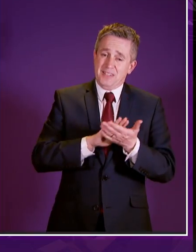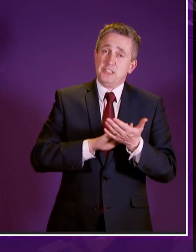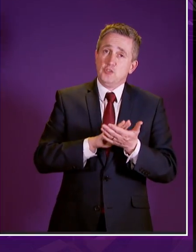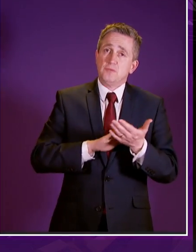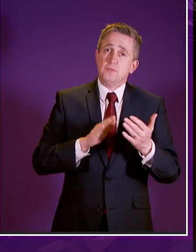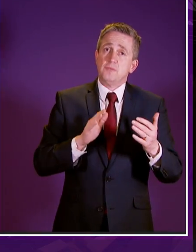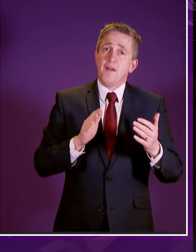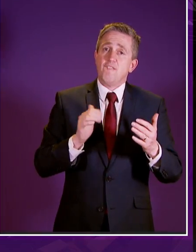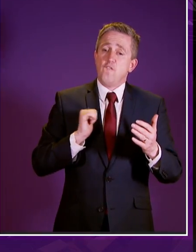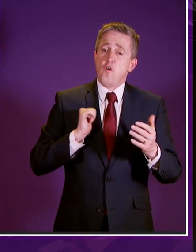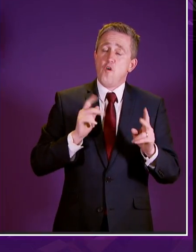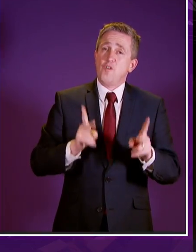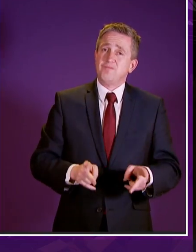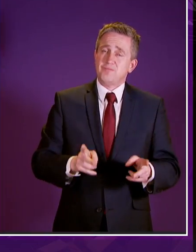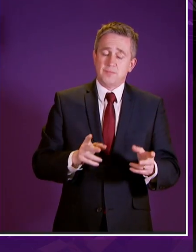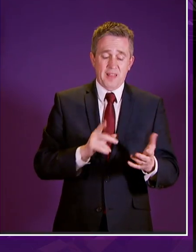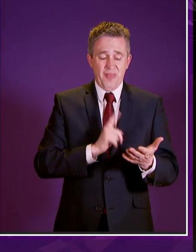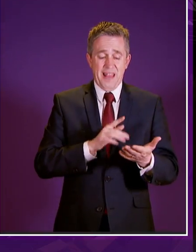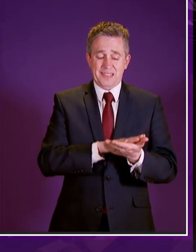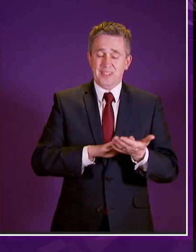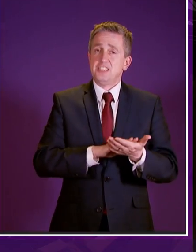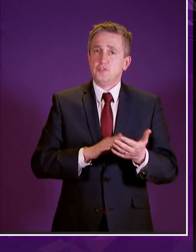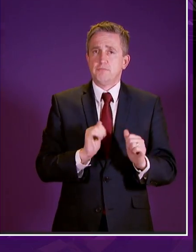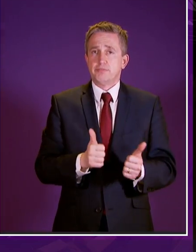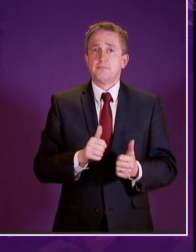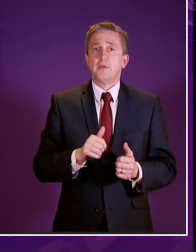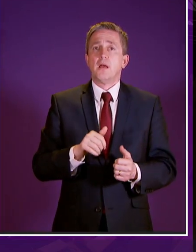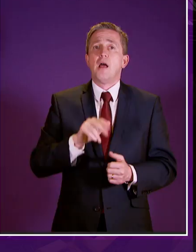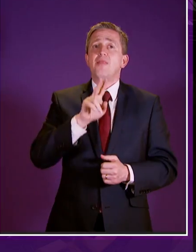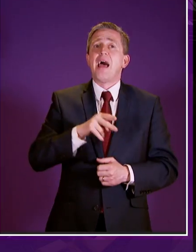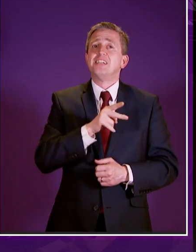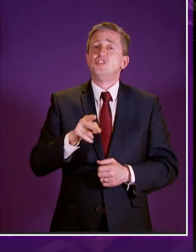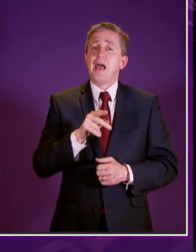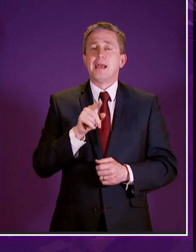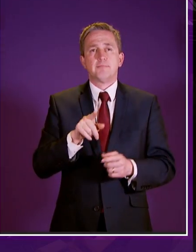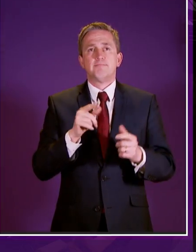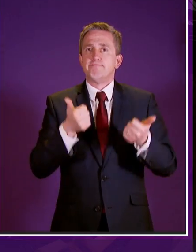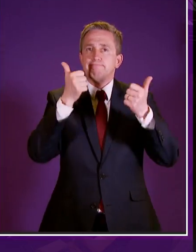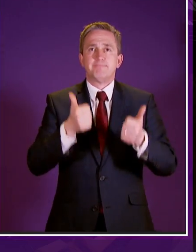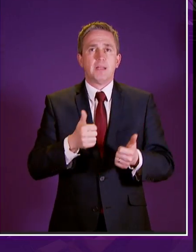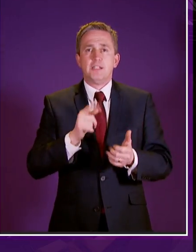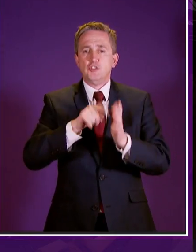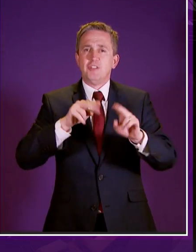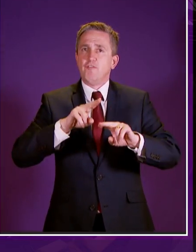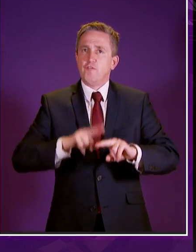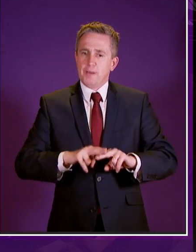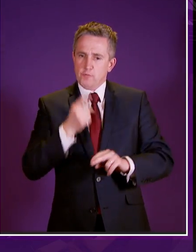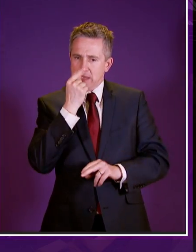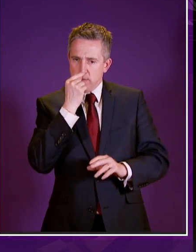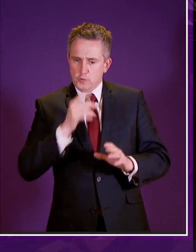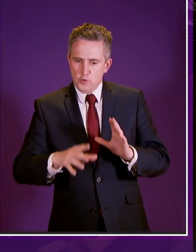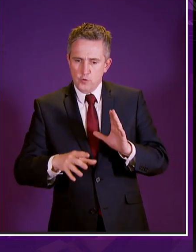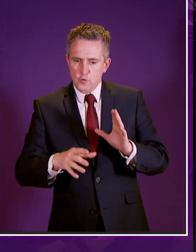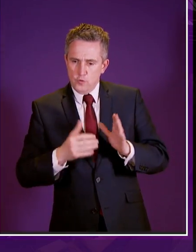uh in illness and i think i actually used the hashtag rabbit out of the hat because i think she squared a circle nobody else